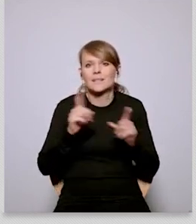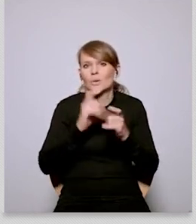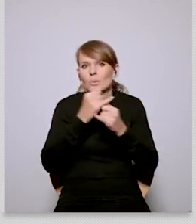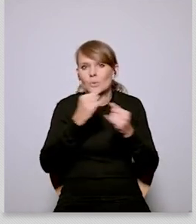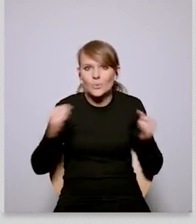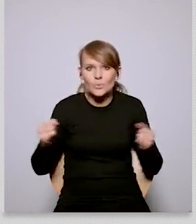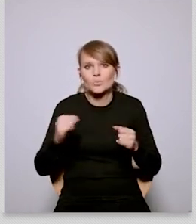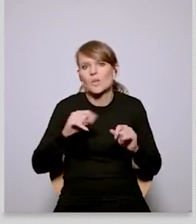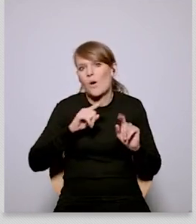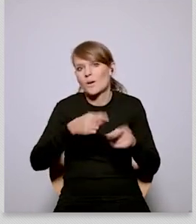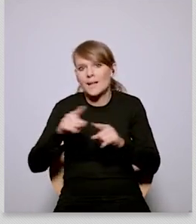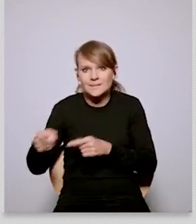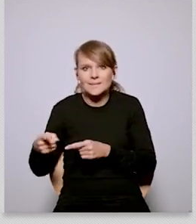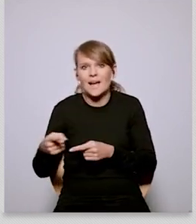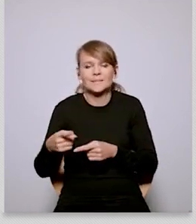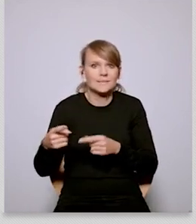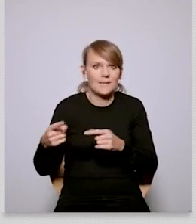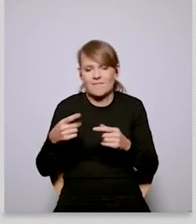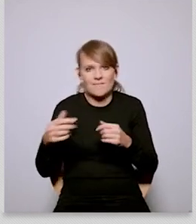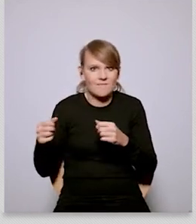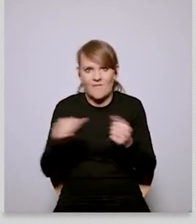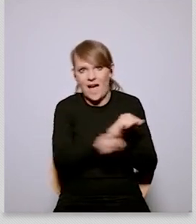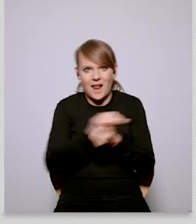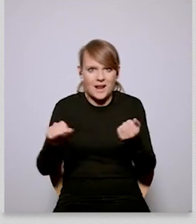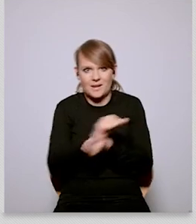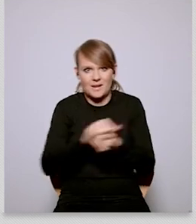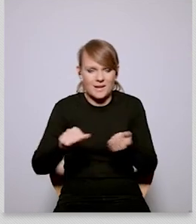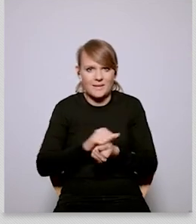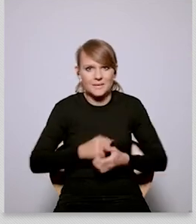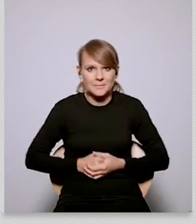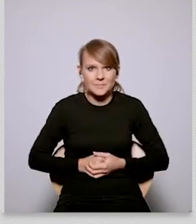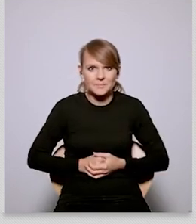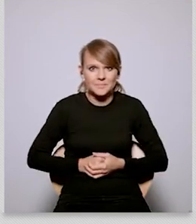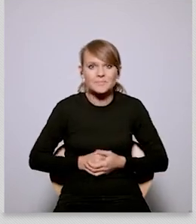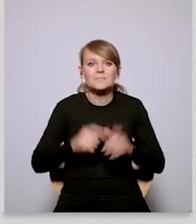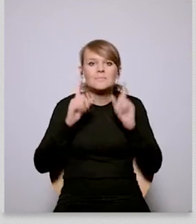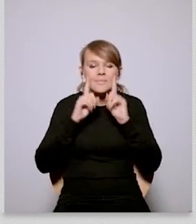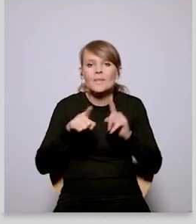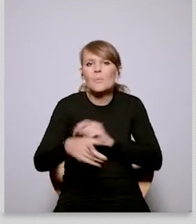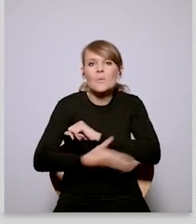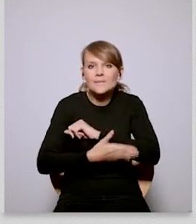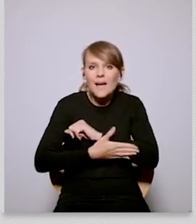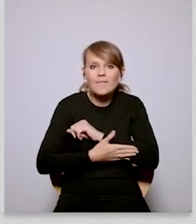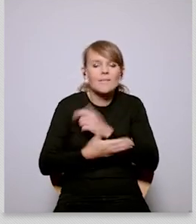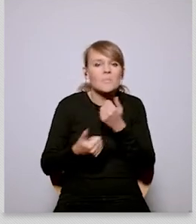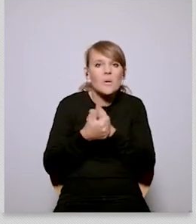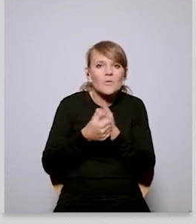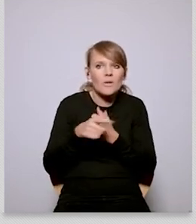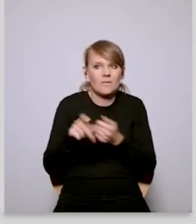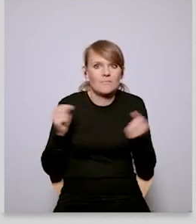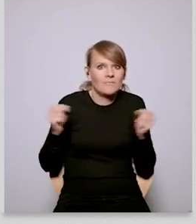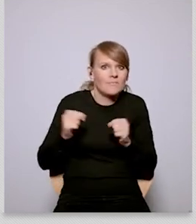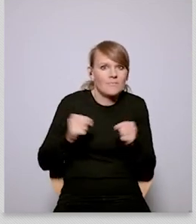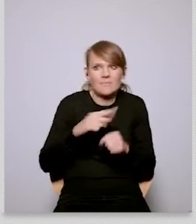be more economical to keep polluting and there are arguments between different